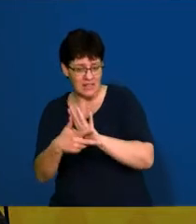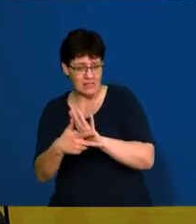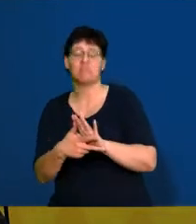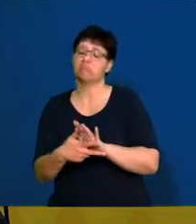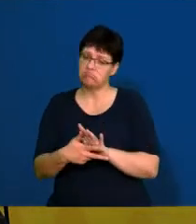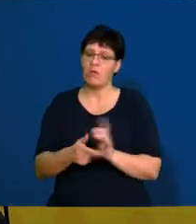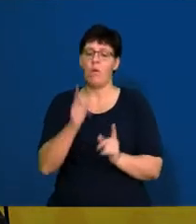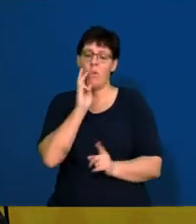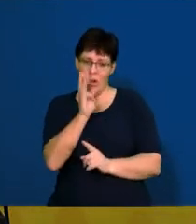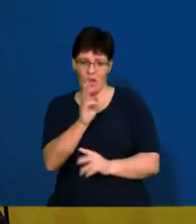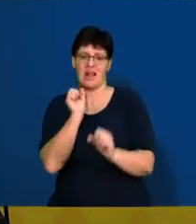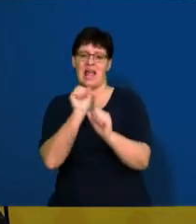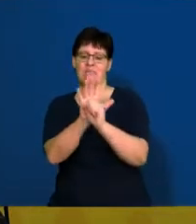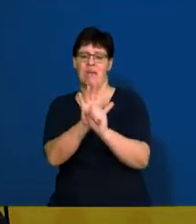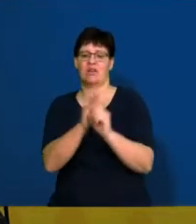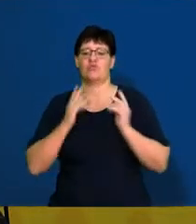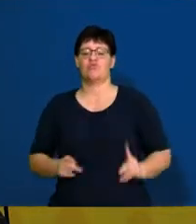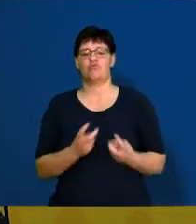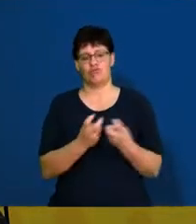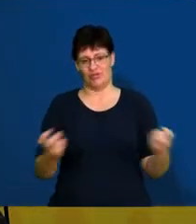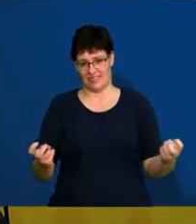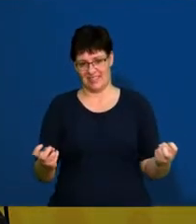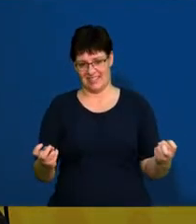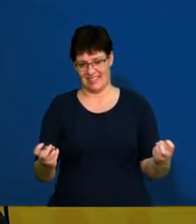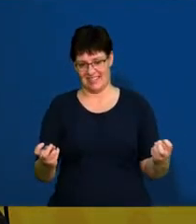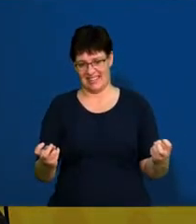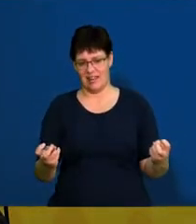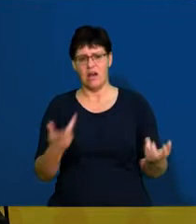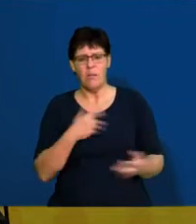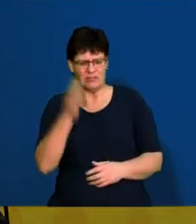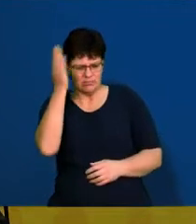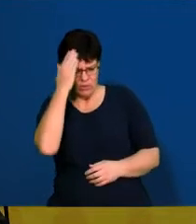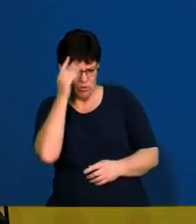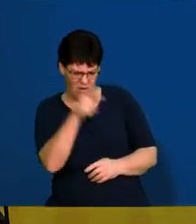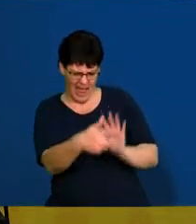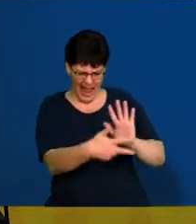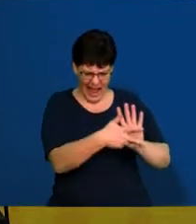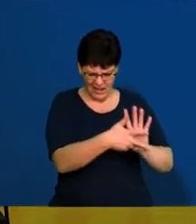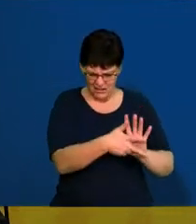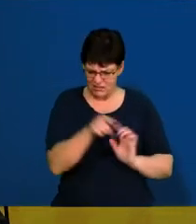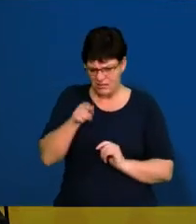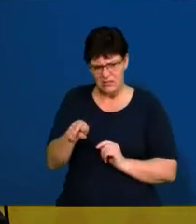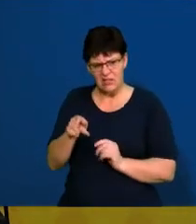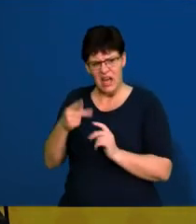impact on human resources. So you need to see what does this act do for the human resource department,